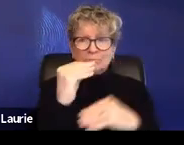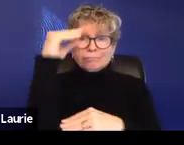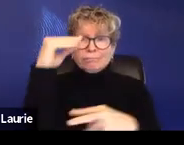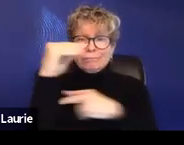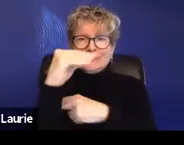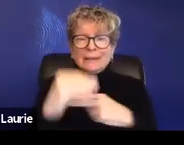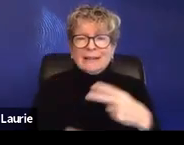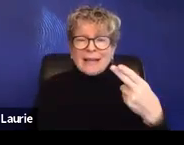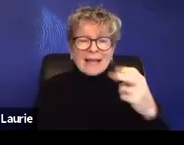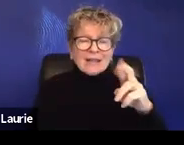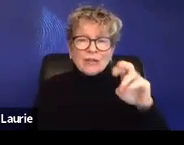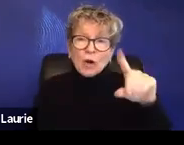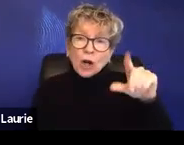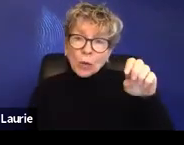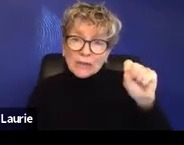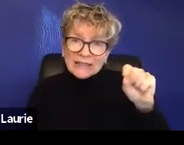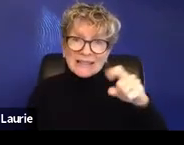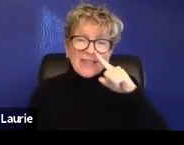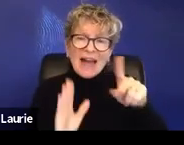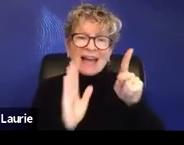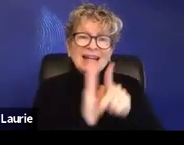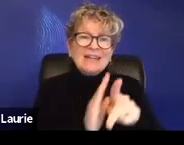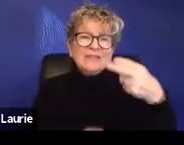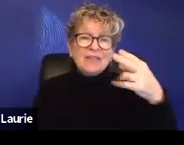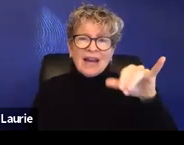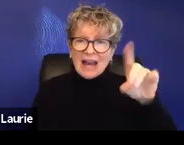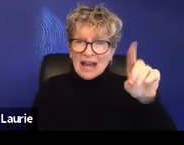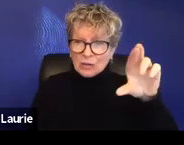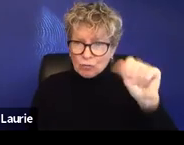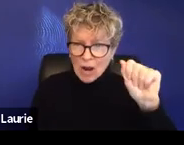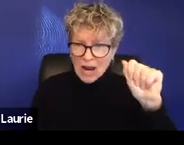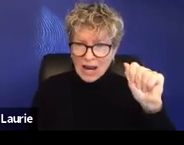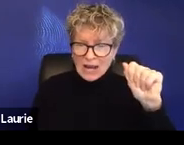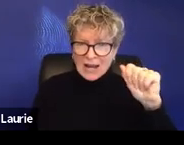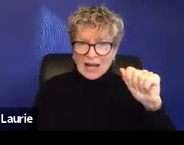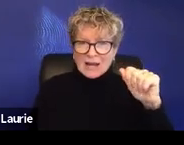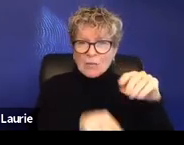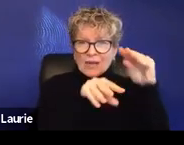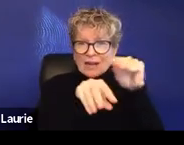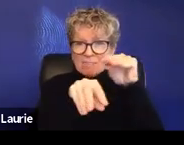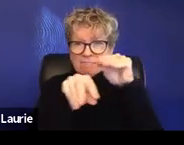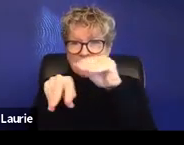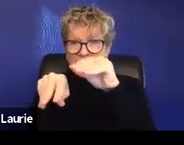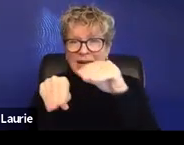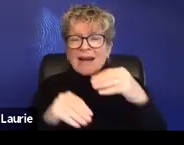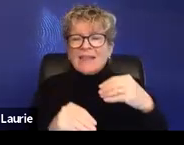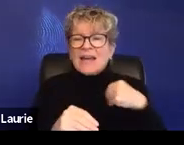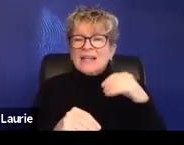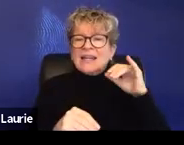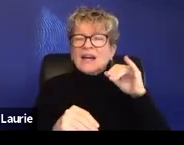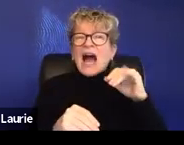it's Hercules who kills the Hydra. And the way, uh, he figured out you're supposed to kill the Hydra is that when you,